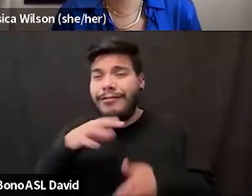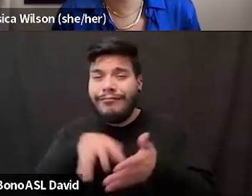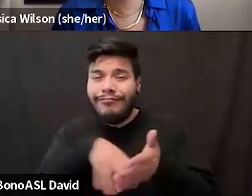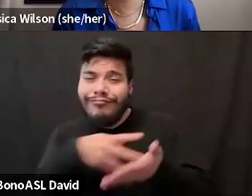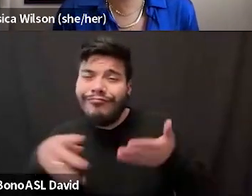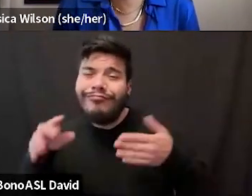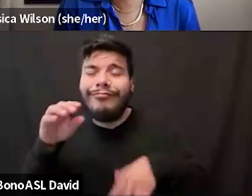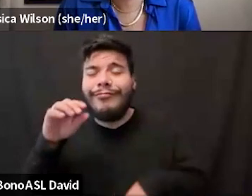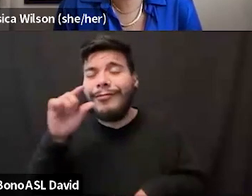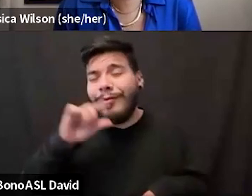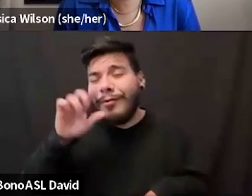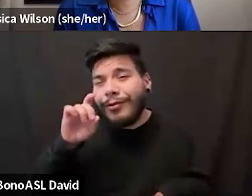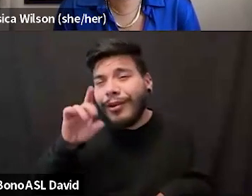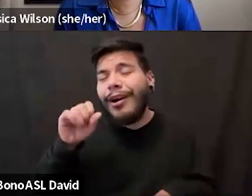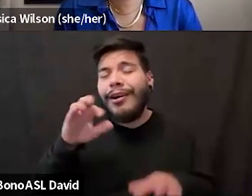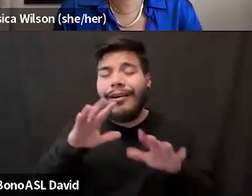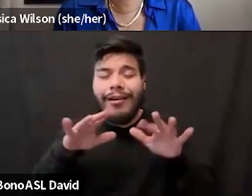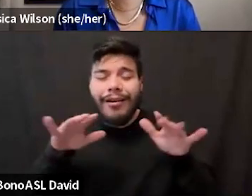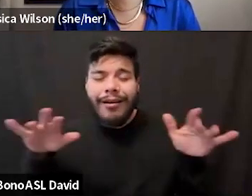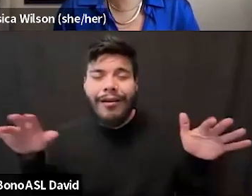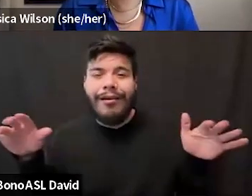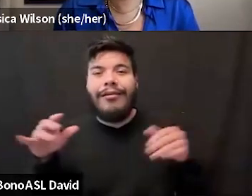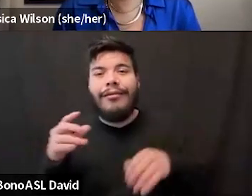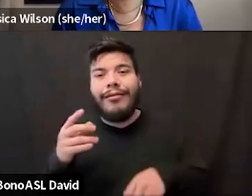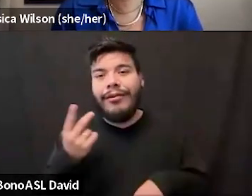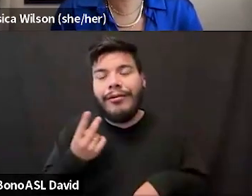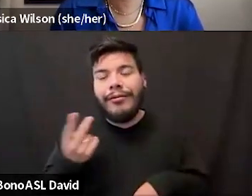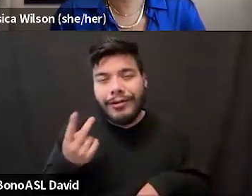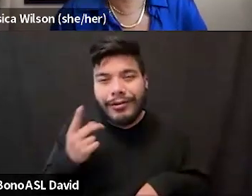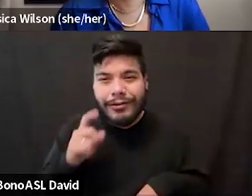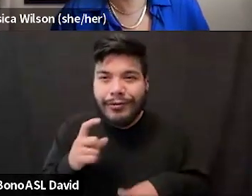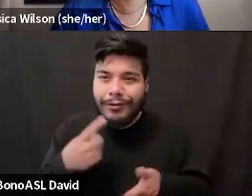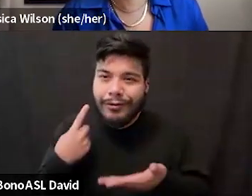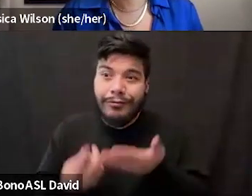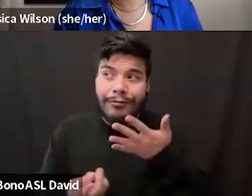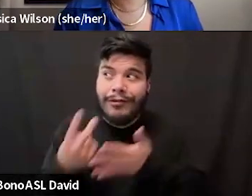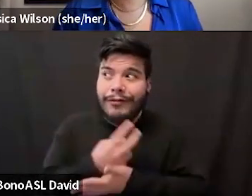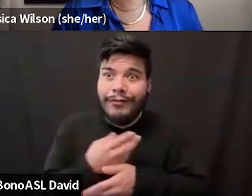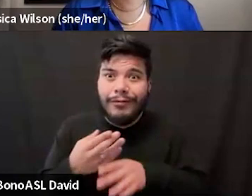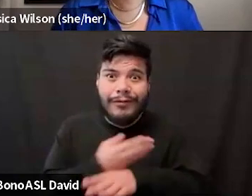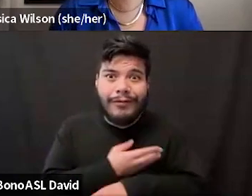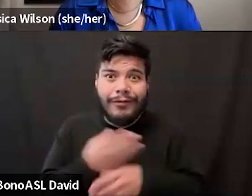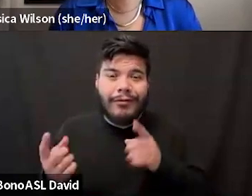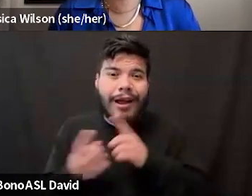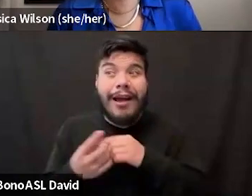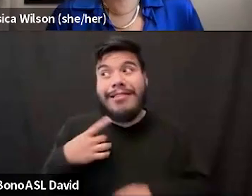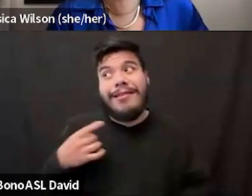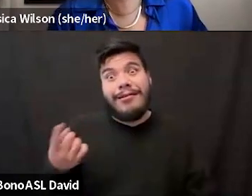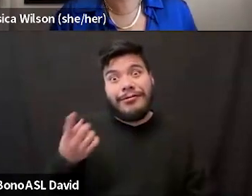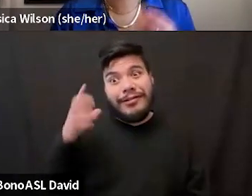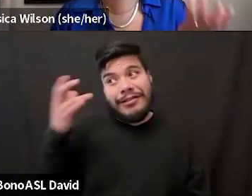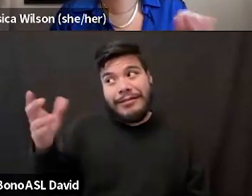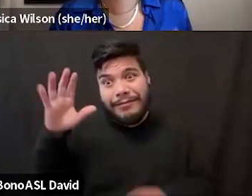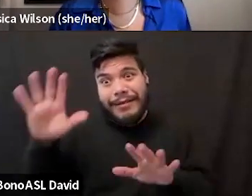docs that she shared with us. And we like, we're supposed to like review that before we meet. I was like, I like her. She seems great.